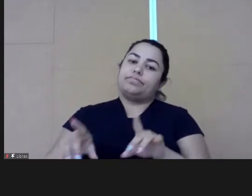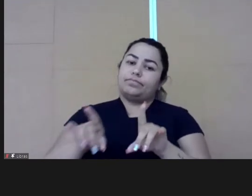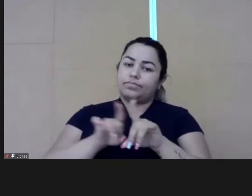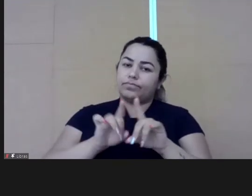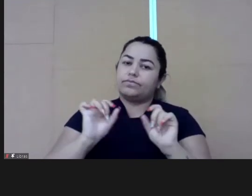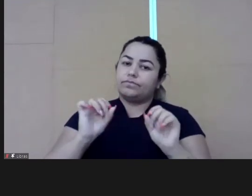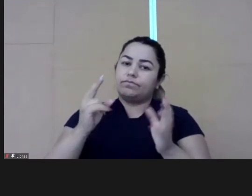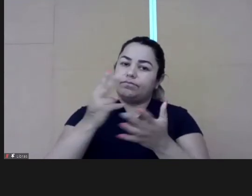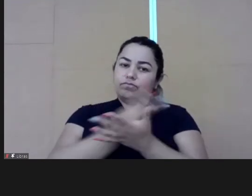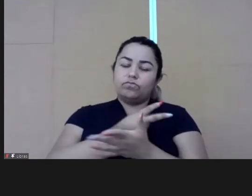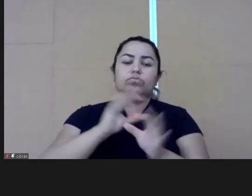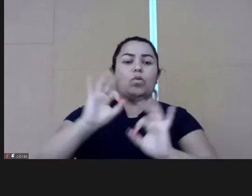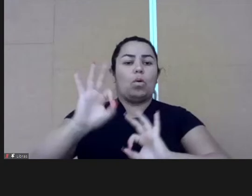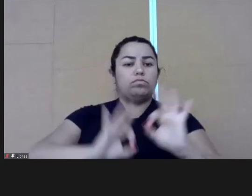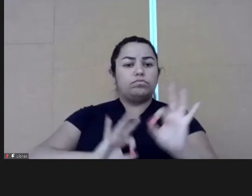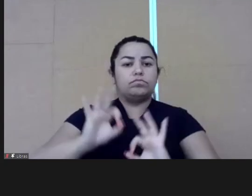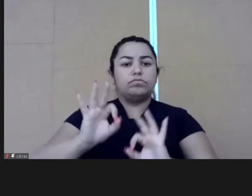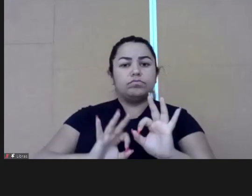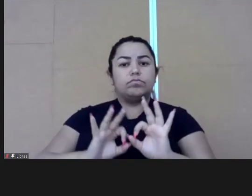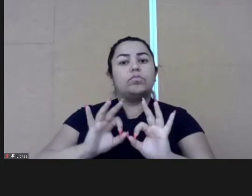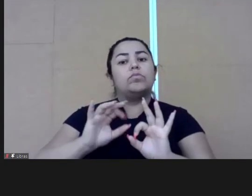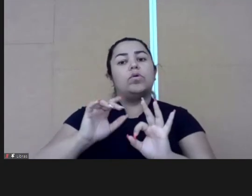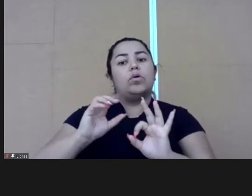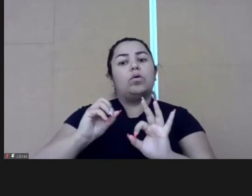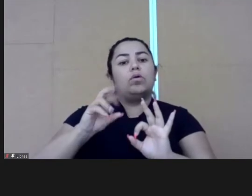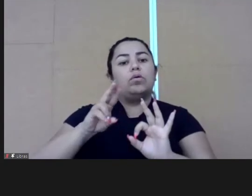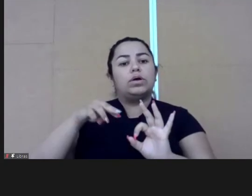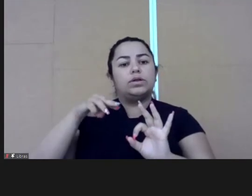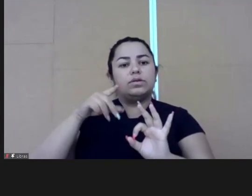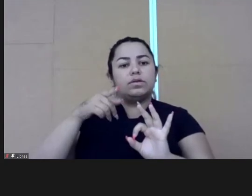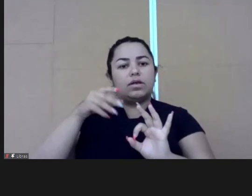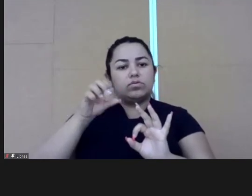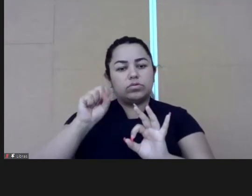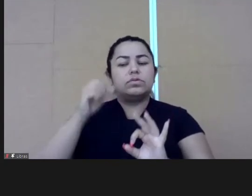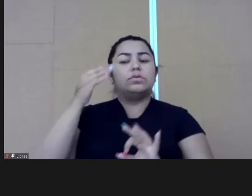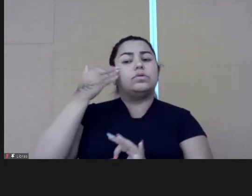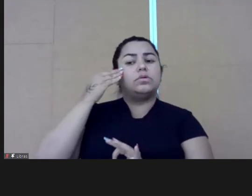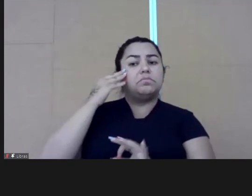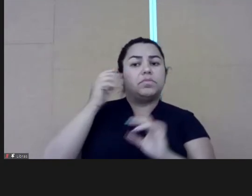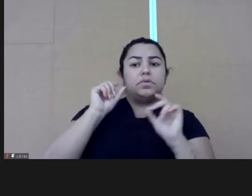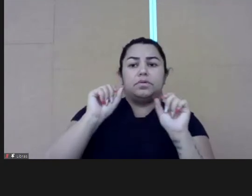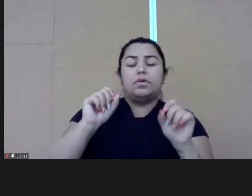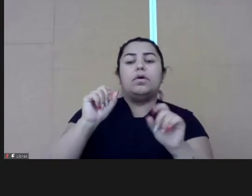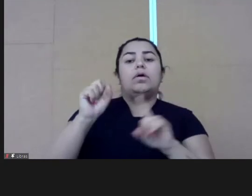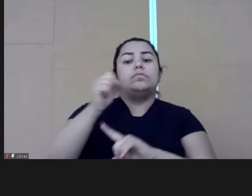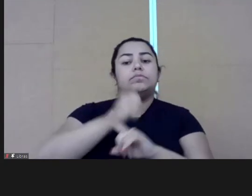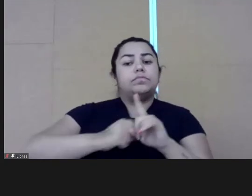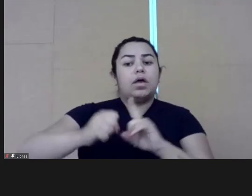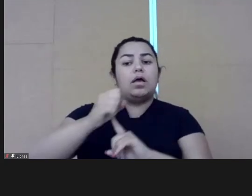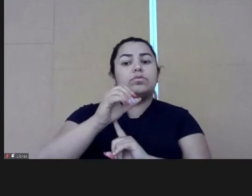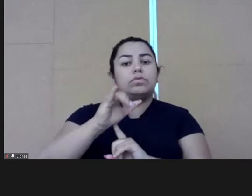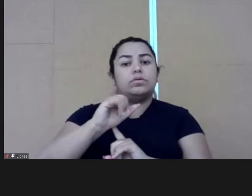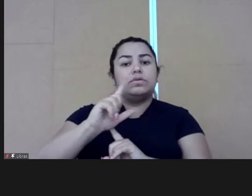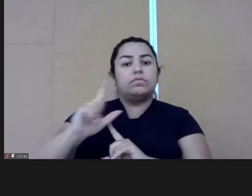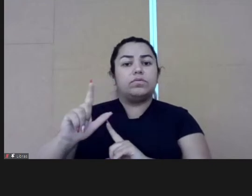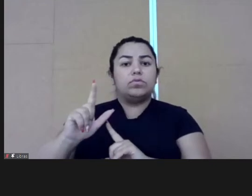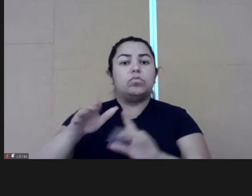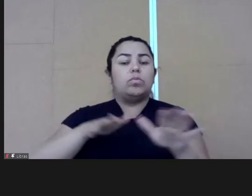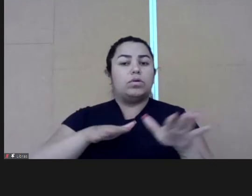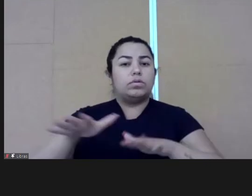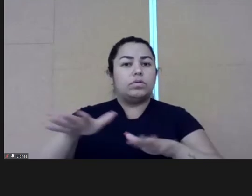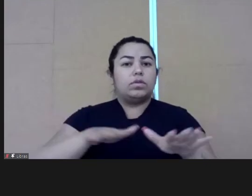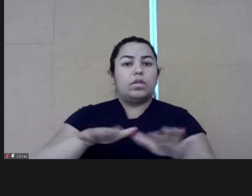management of people in the public sector. We, as organizations in the third sector, we believe that the civil